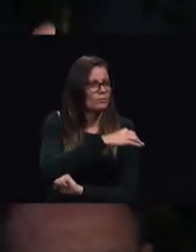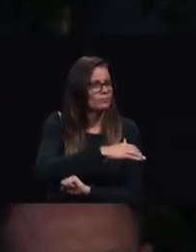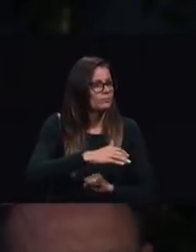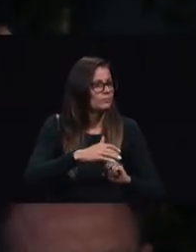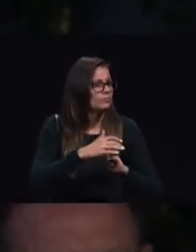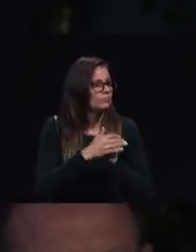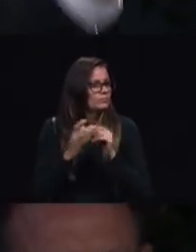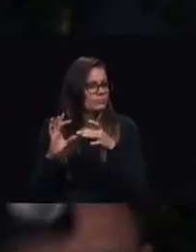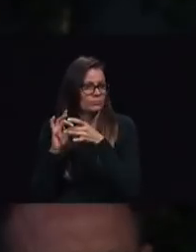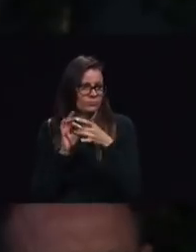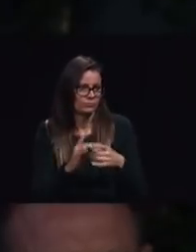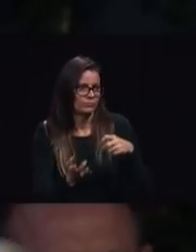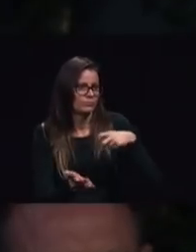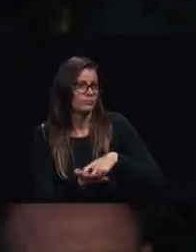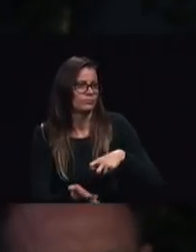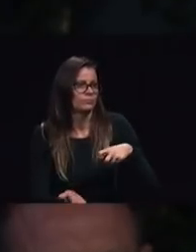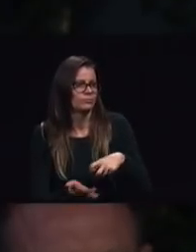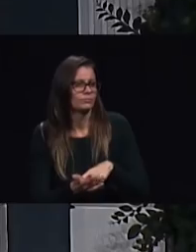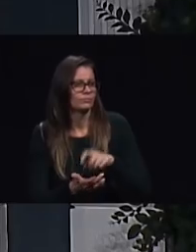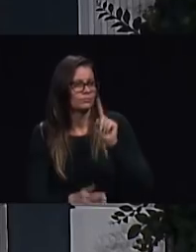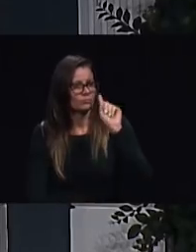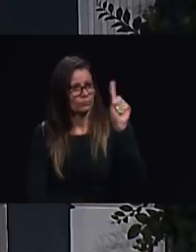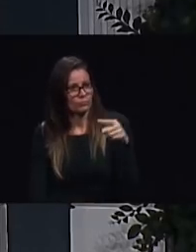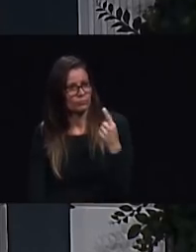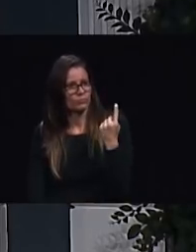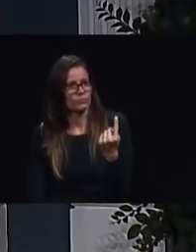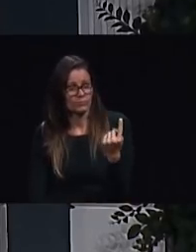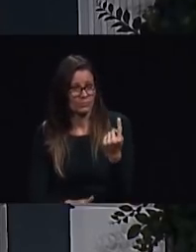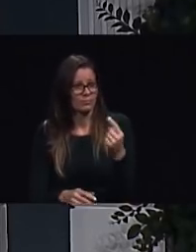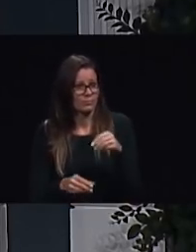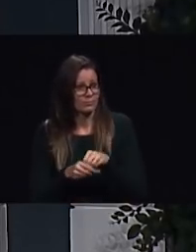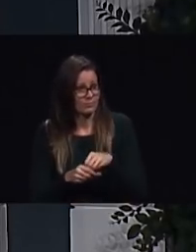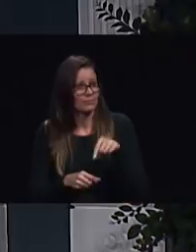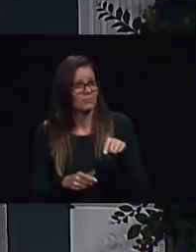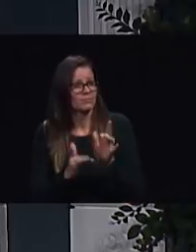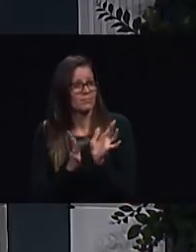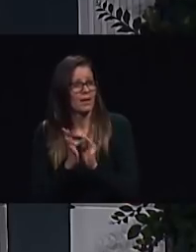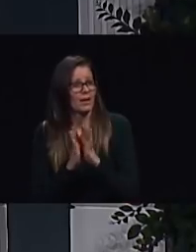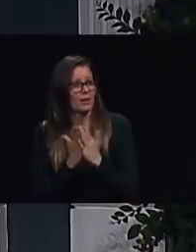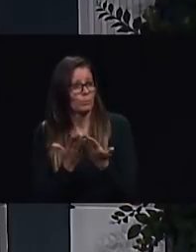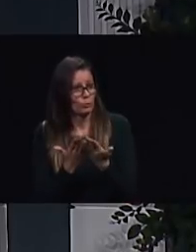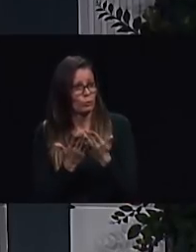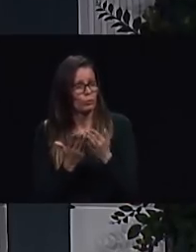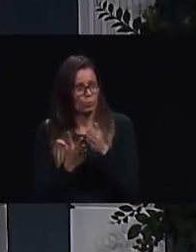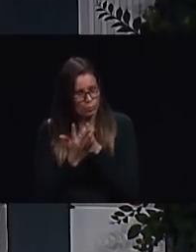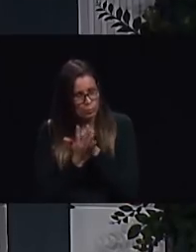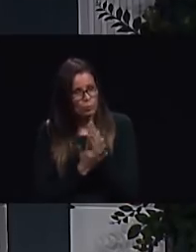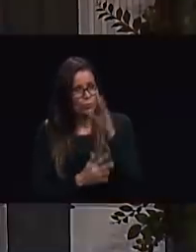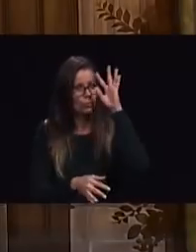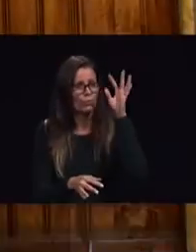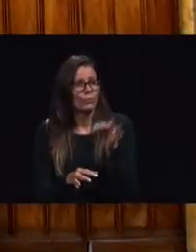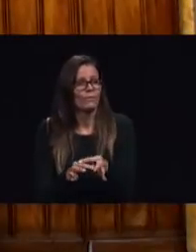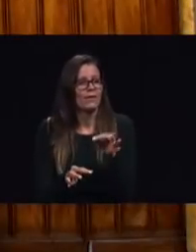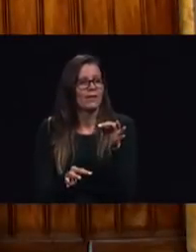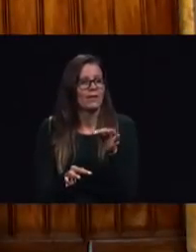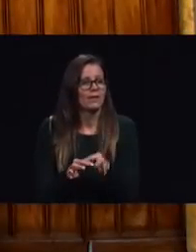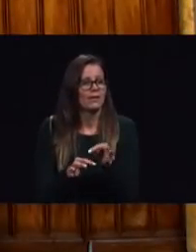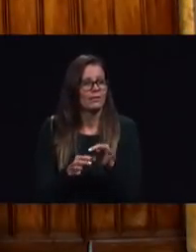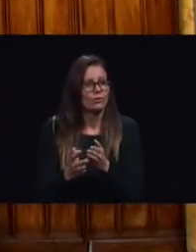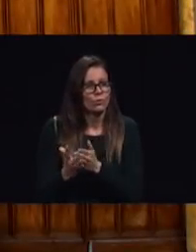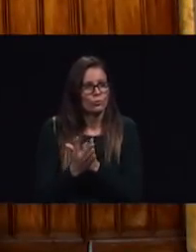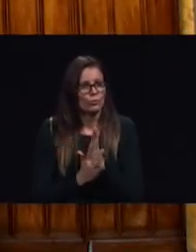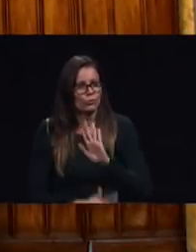scriptura only the bible sola fide only by faith sola gratia only by grace